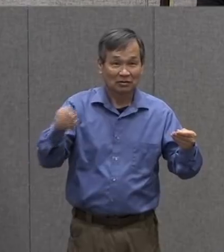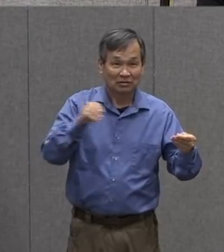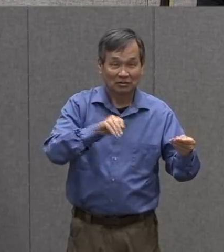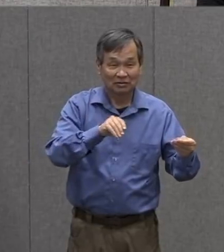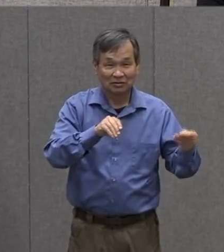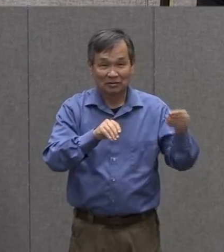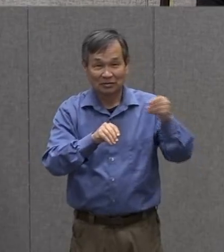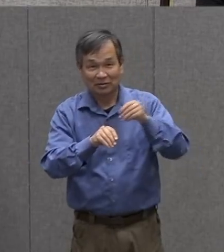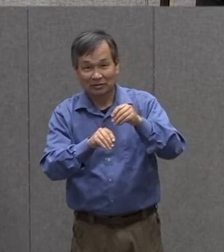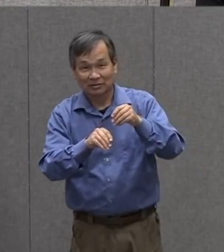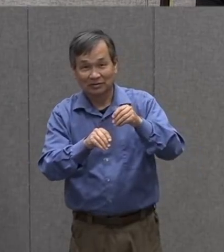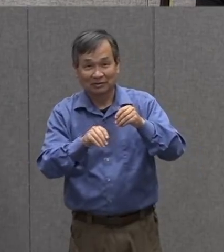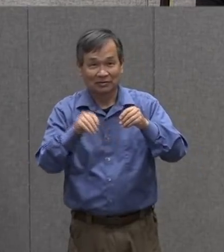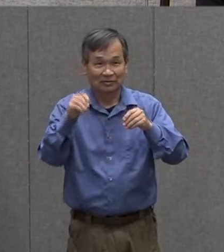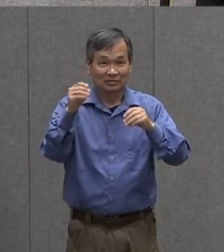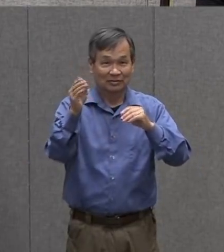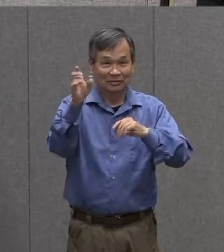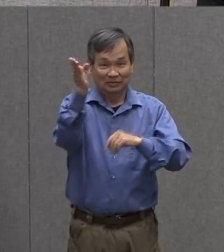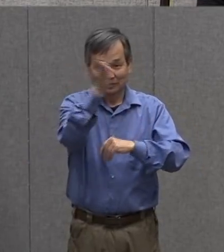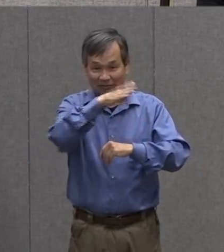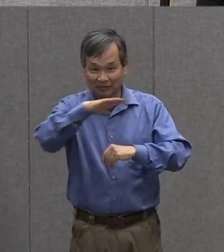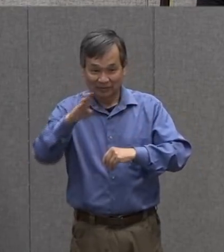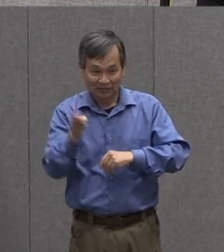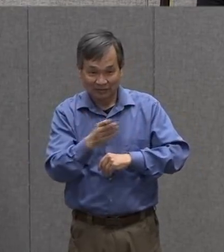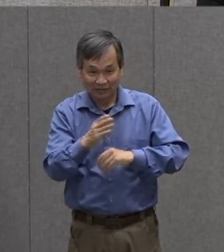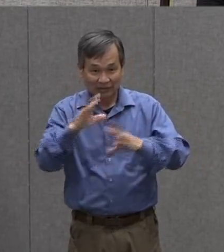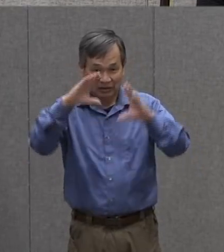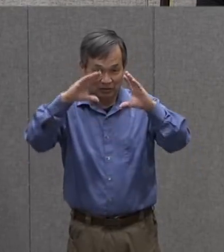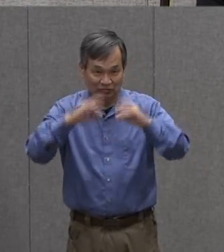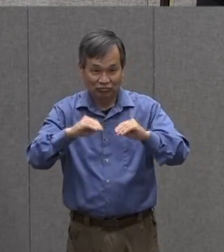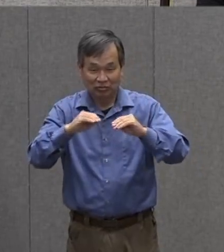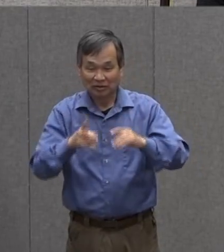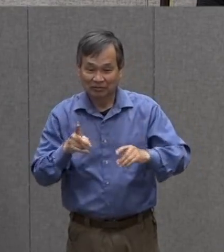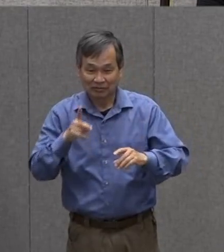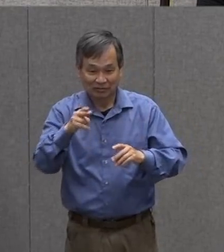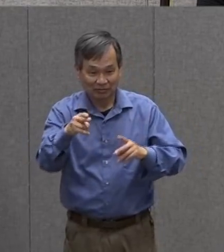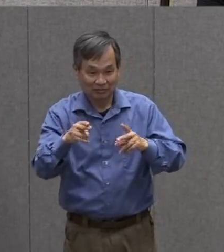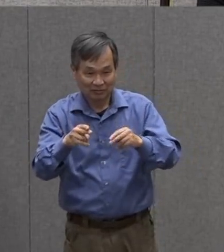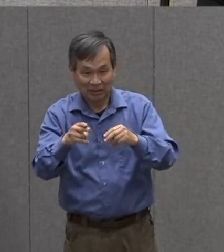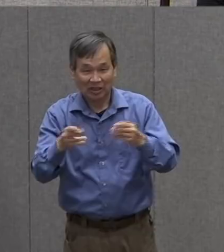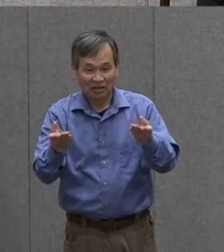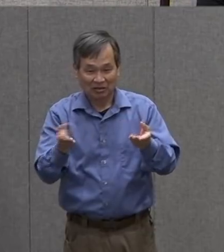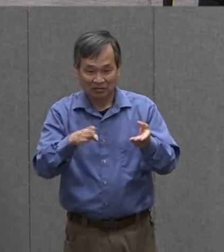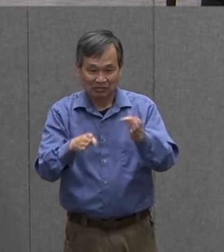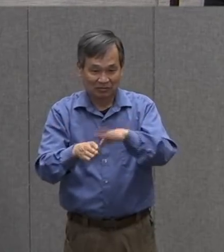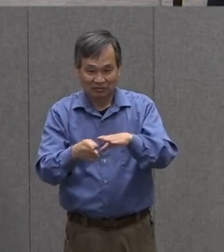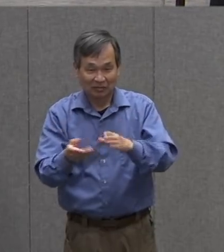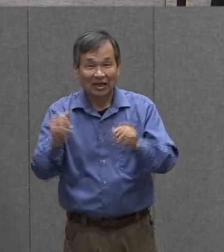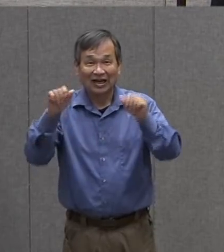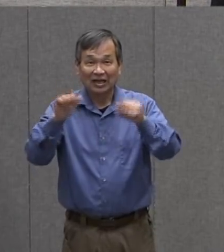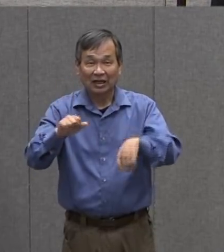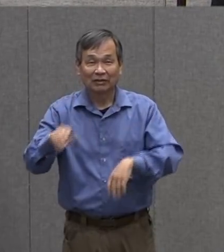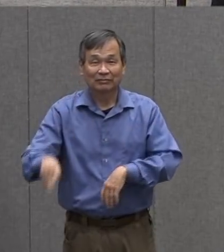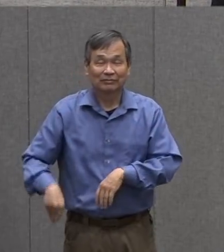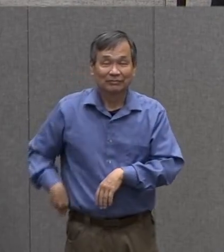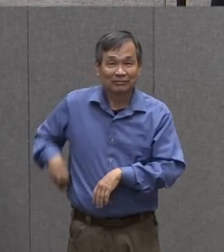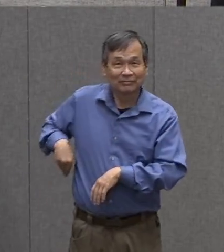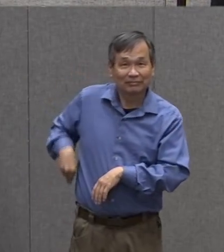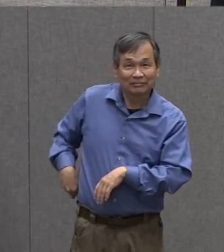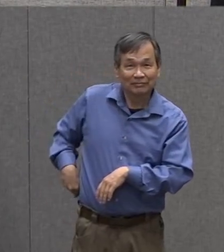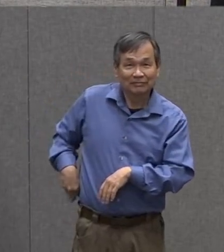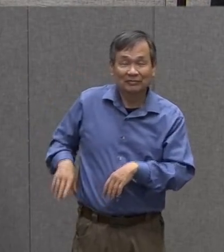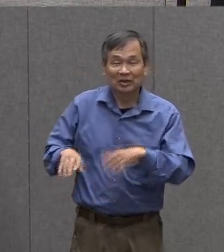fits in your back pocket so you can take this book outside with you and